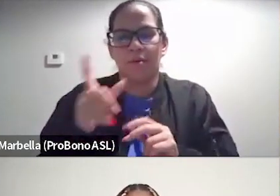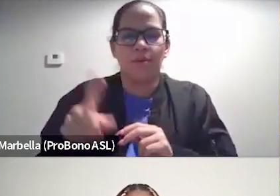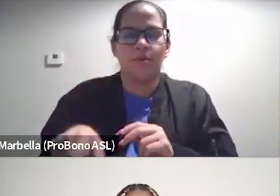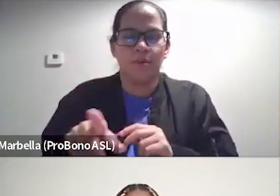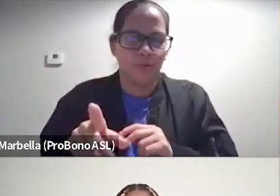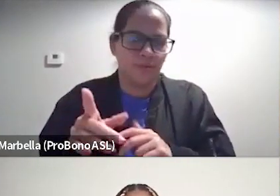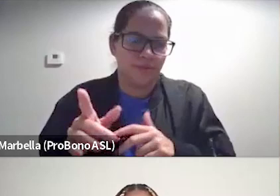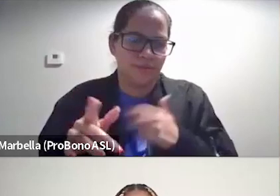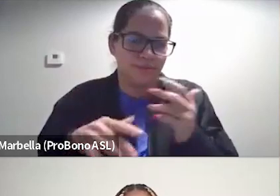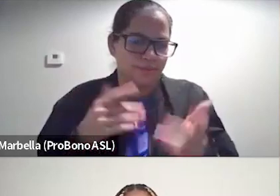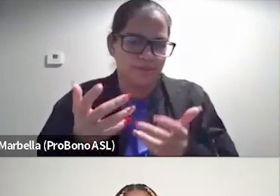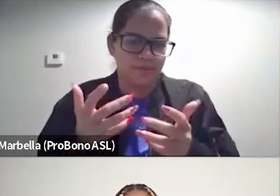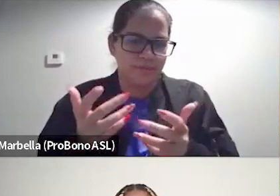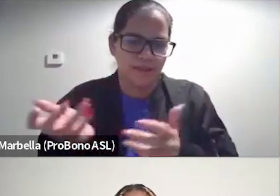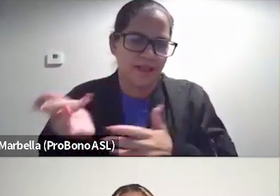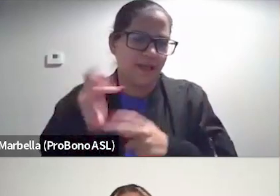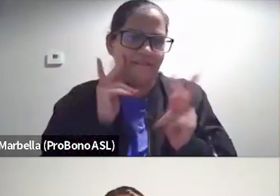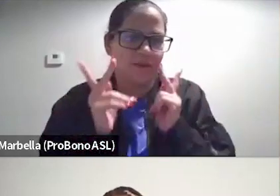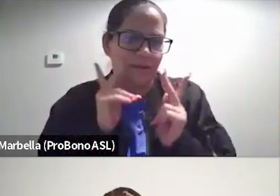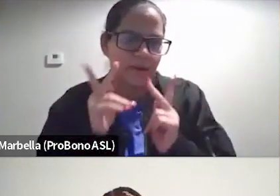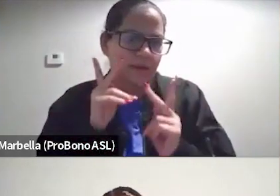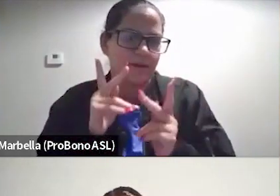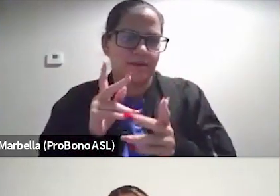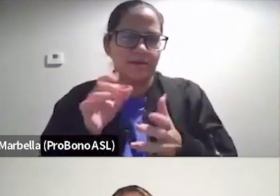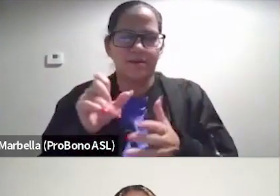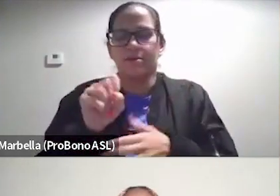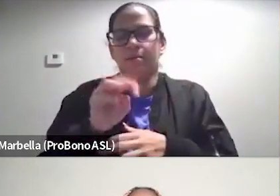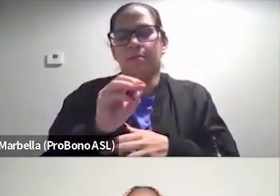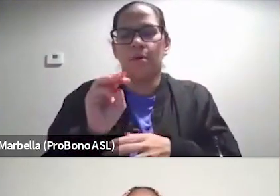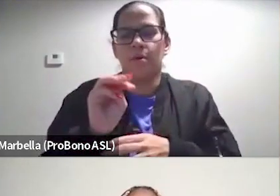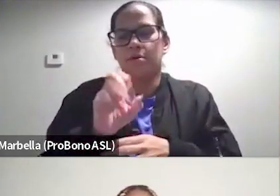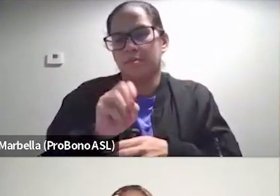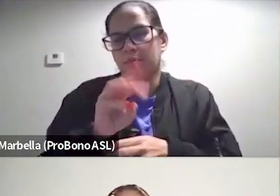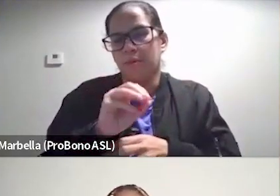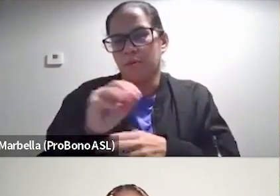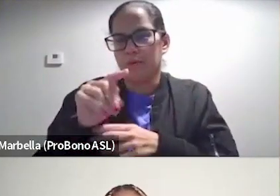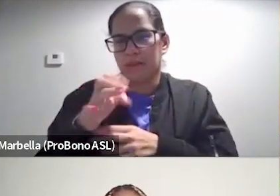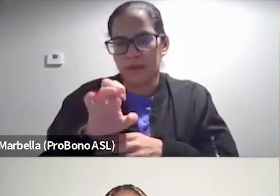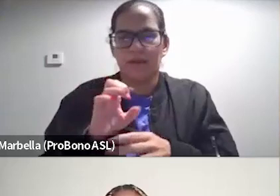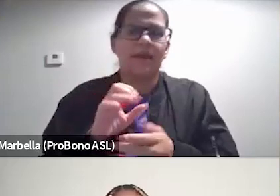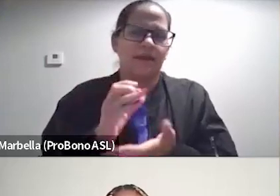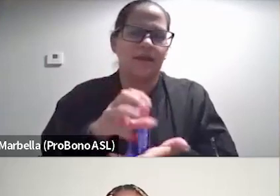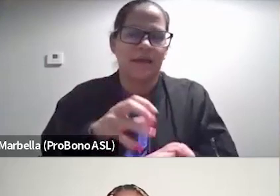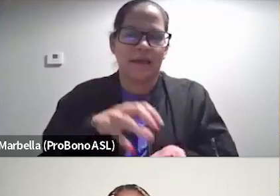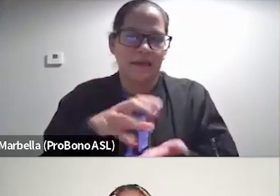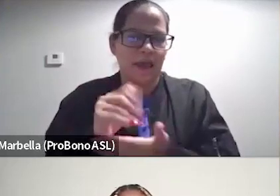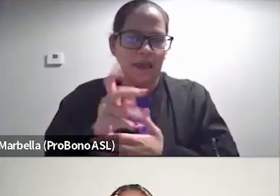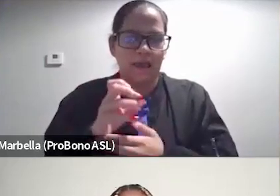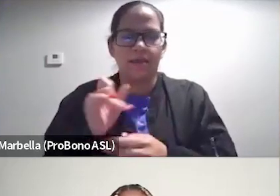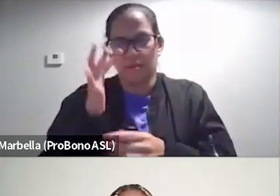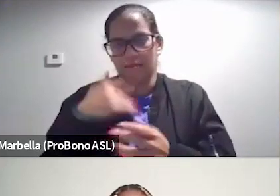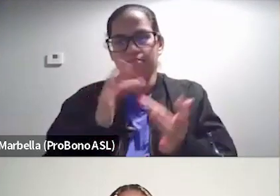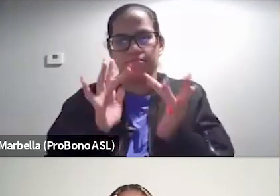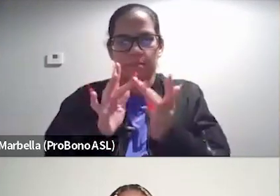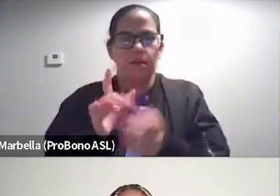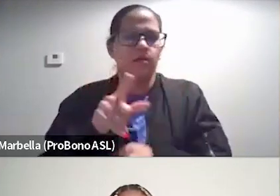um, like viewing smoothie gate? So that's how I reached out to you. Uh, since you brought